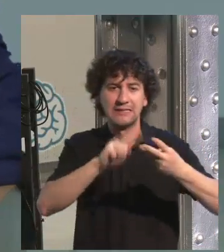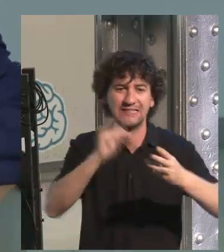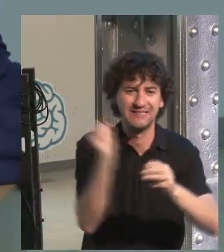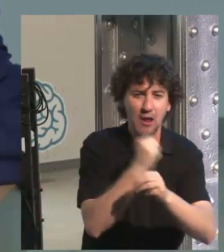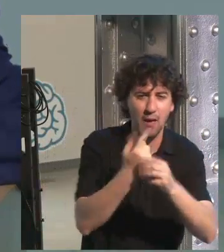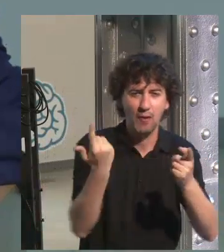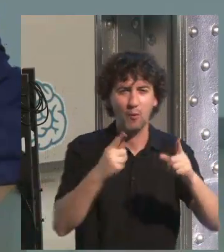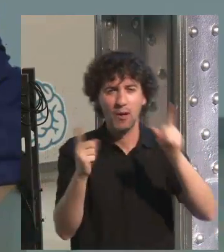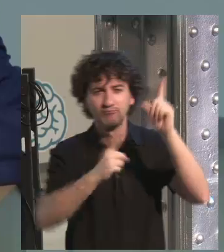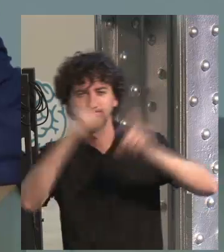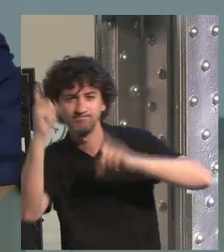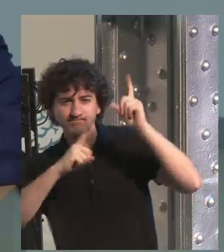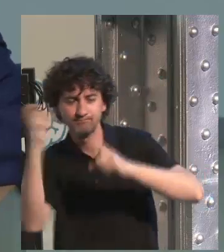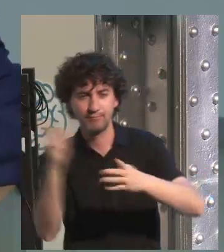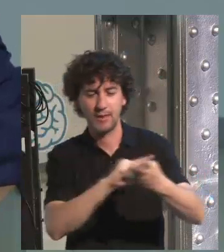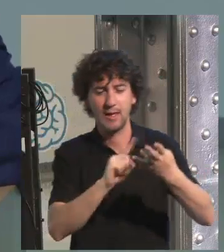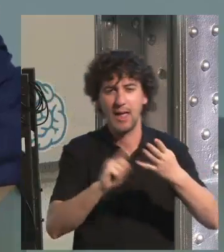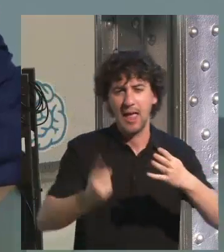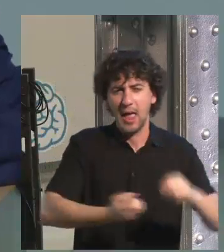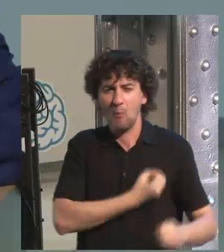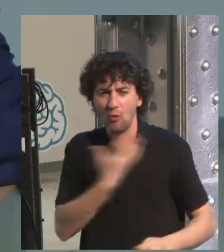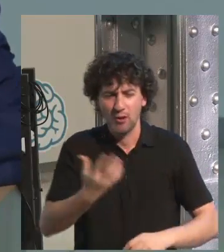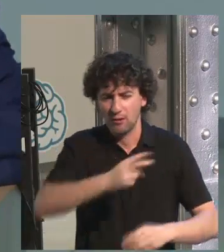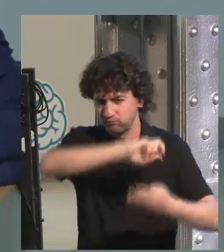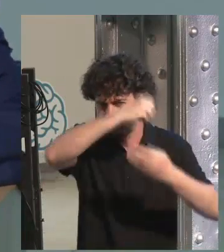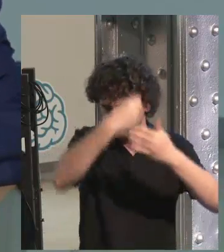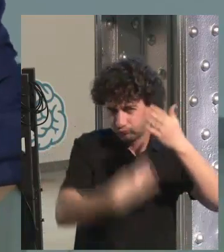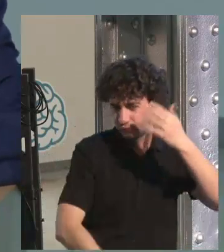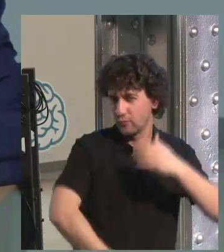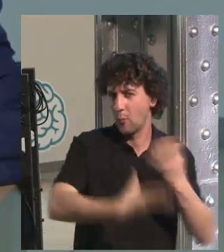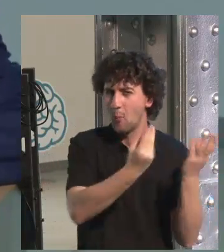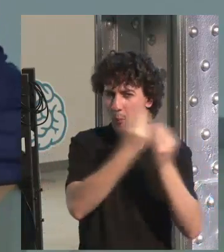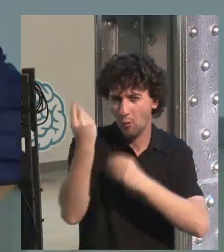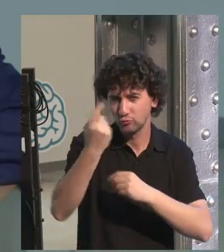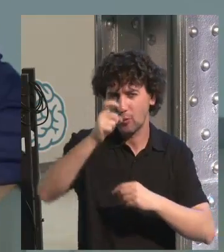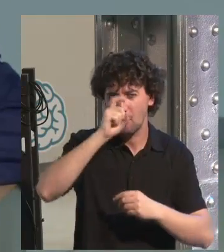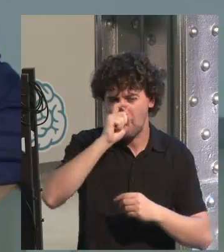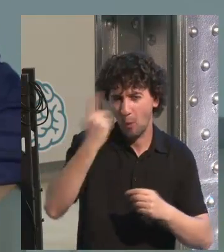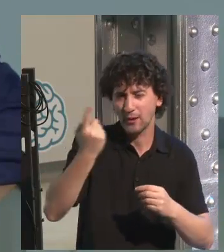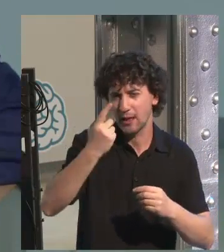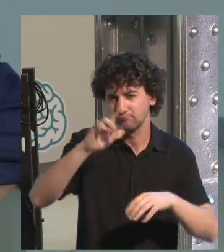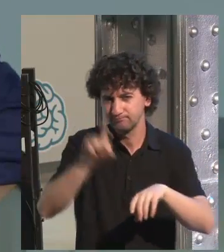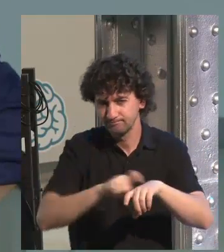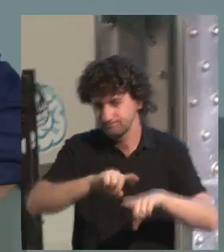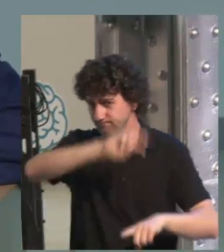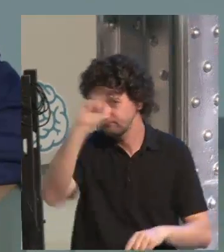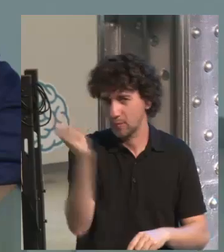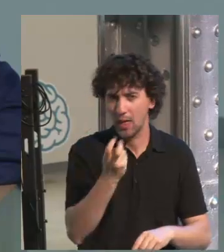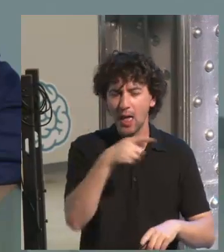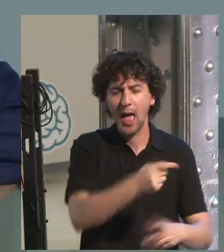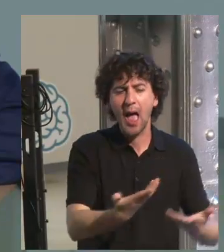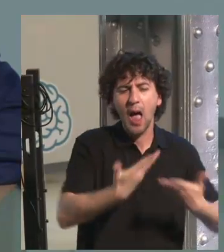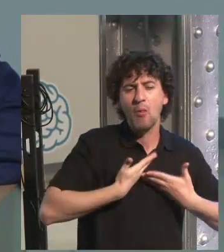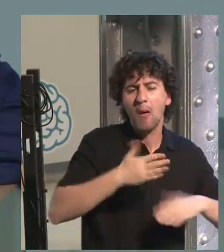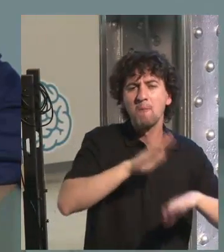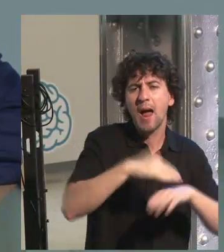working, chronical, emotional, and so many, many different kinds of memory, and each one of them